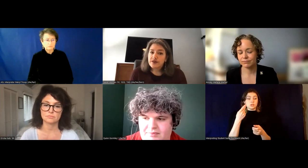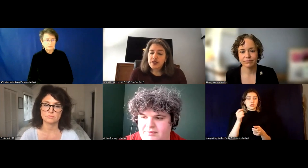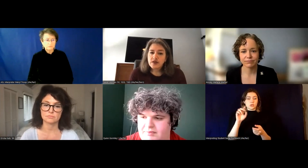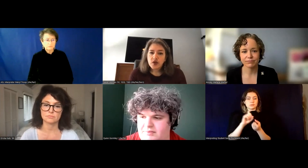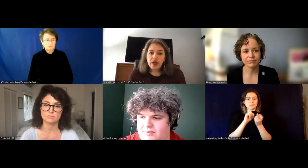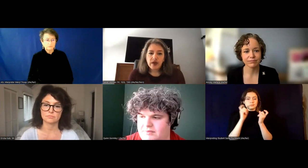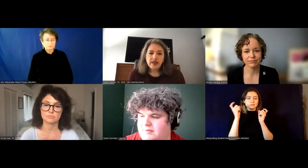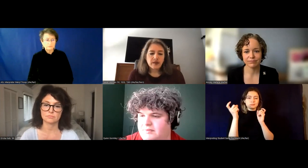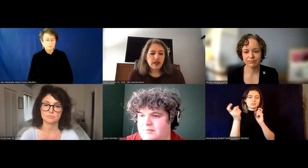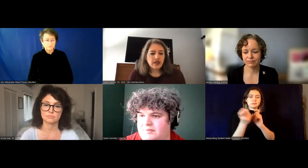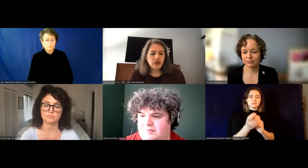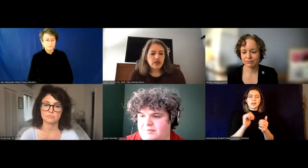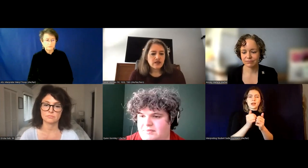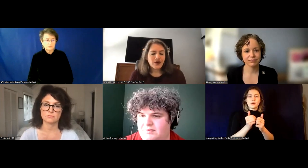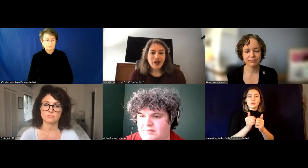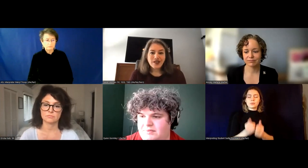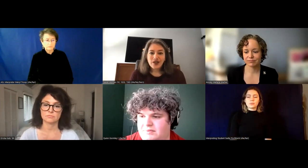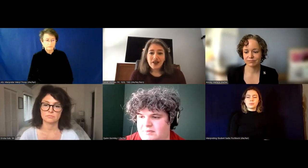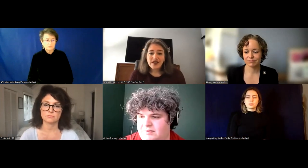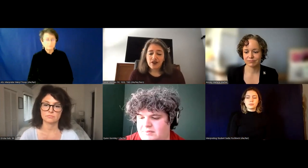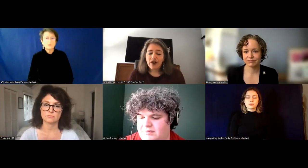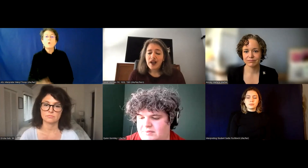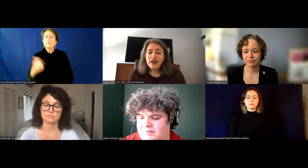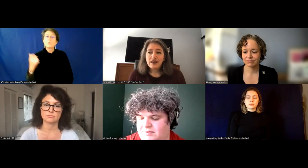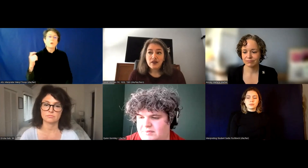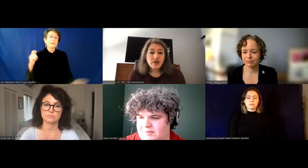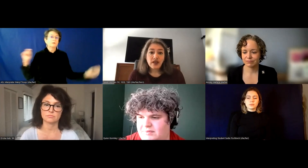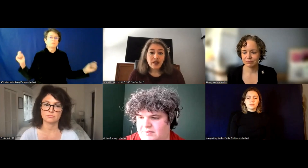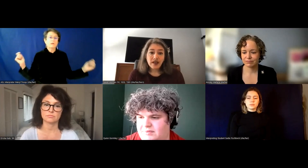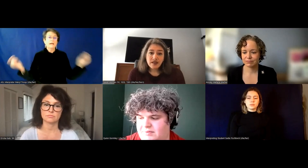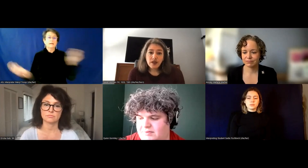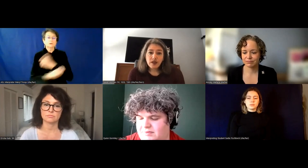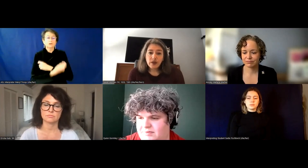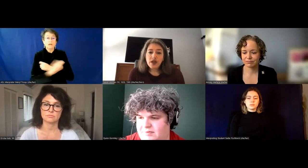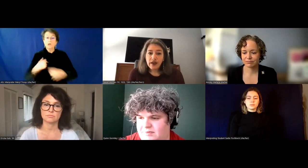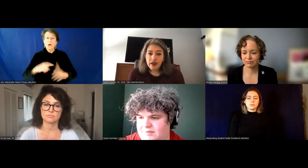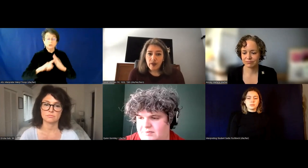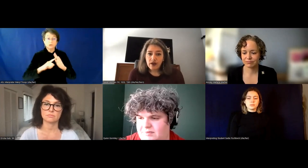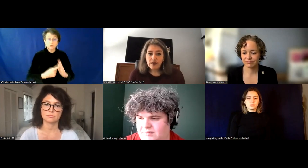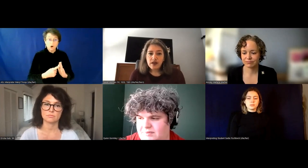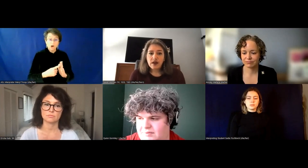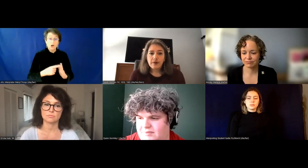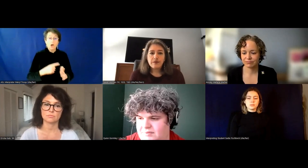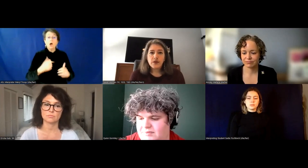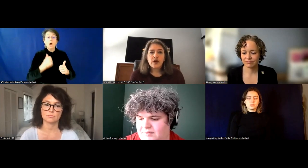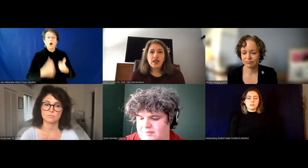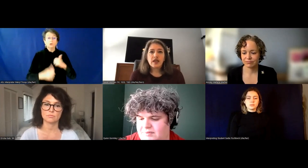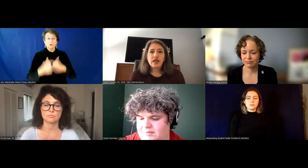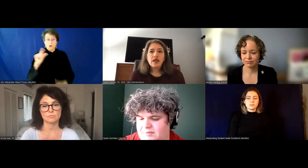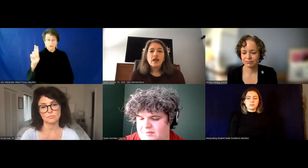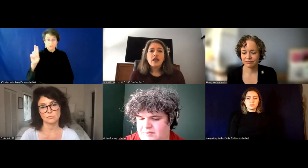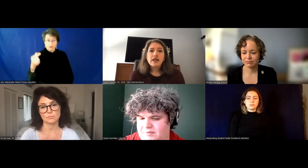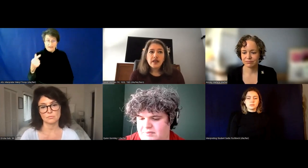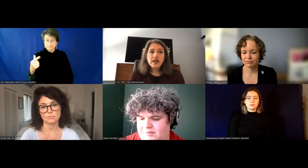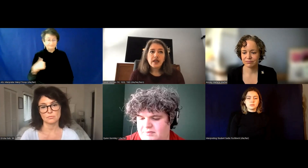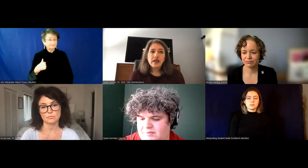radical difference in so many ways. I mean, this was, you know, when I started off as an undergrad, this was definitely not something that we were talking about. Um, you know, I think